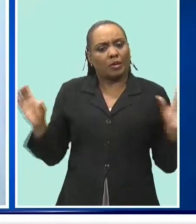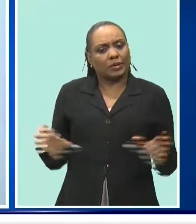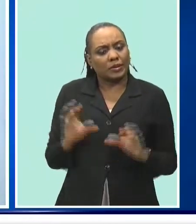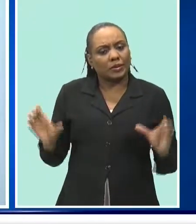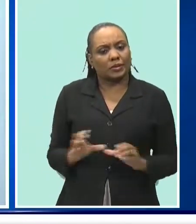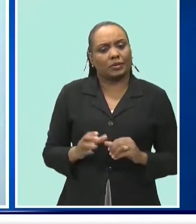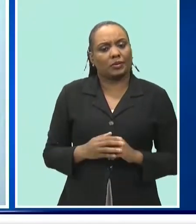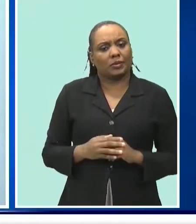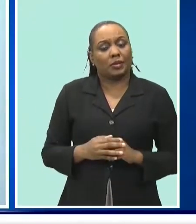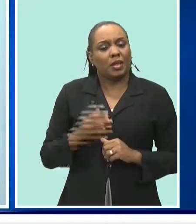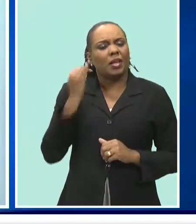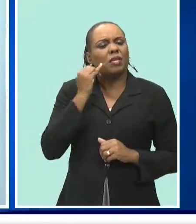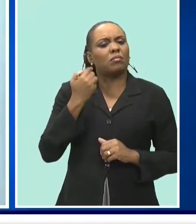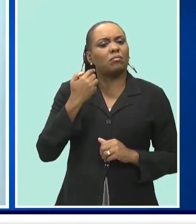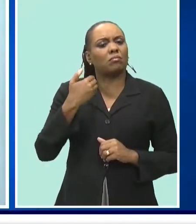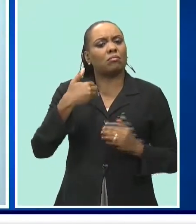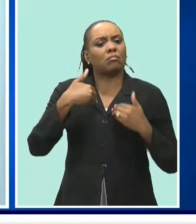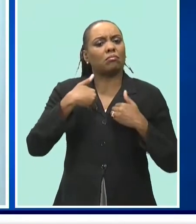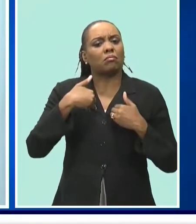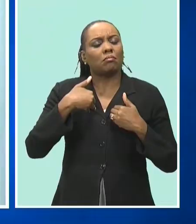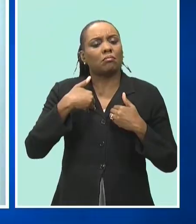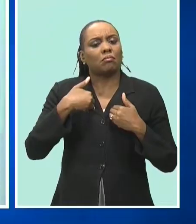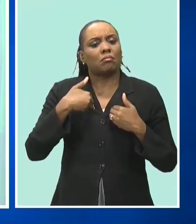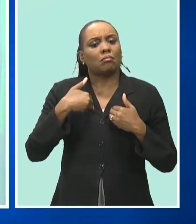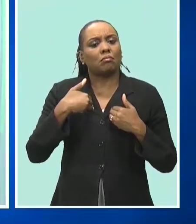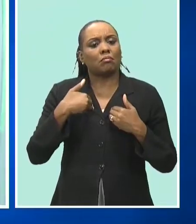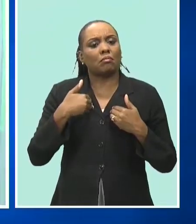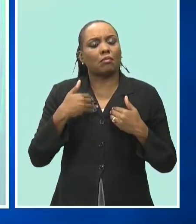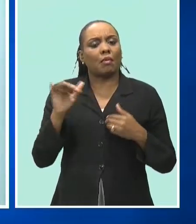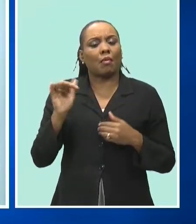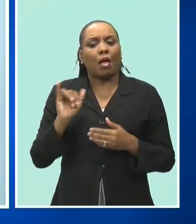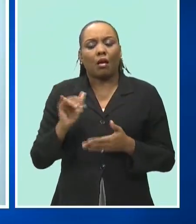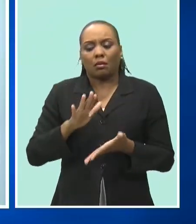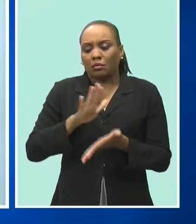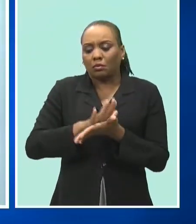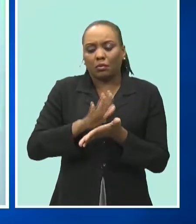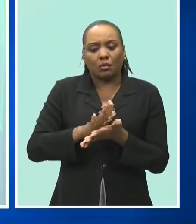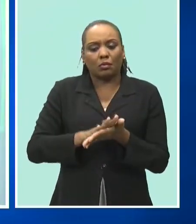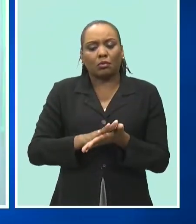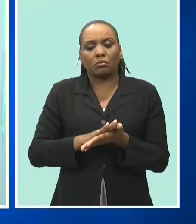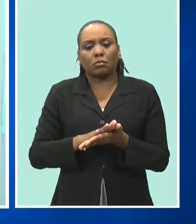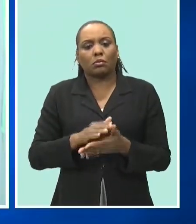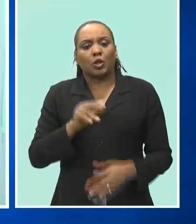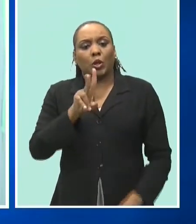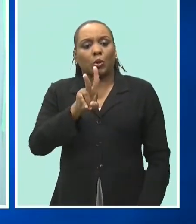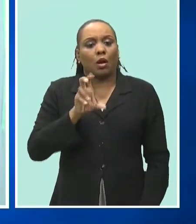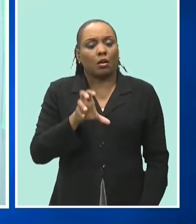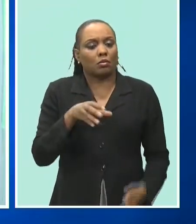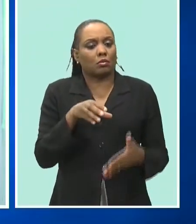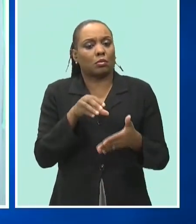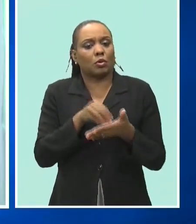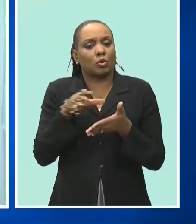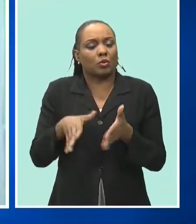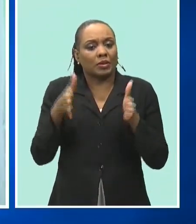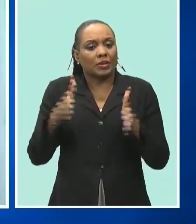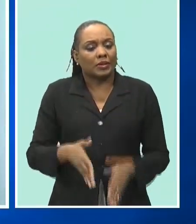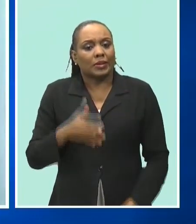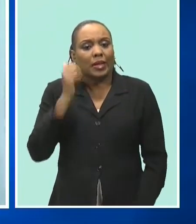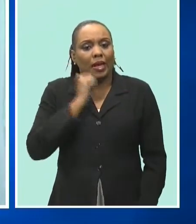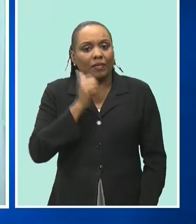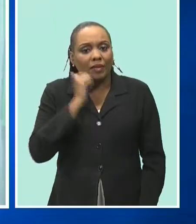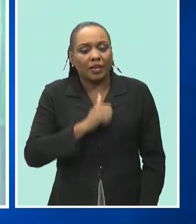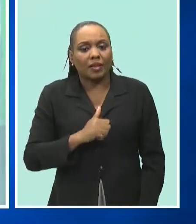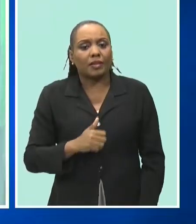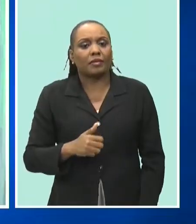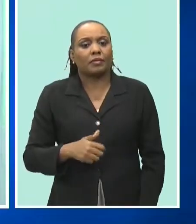so if you have a campus of 200 students in spite stone every day for